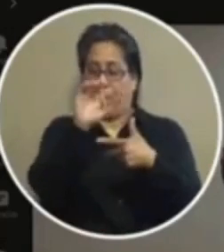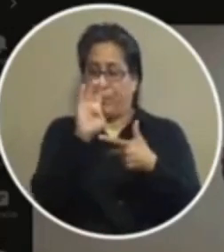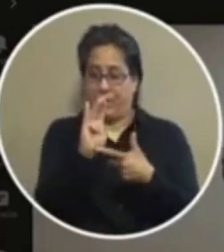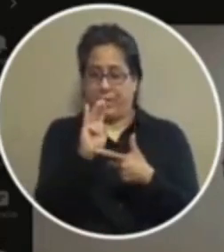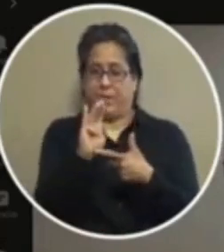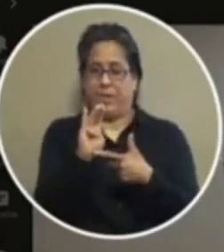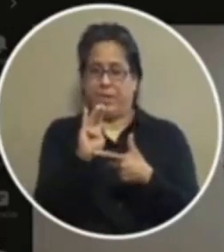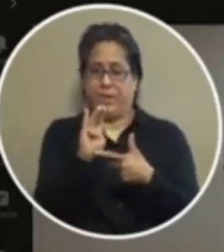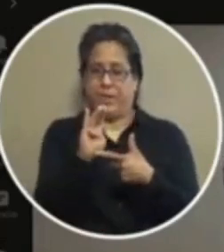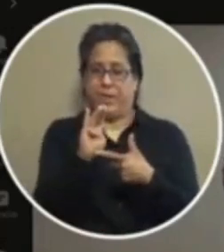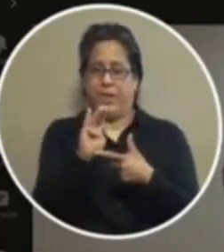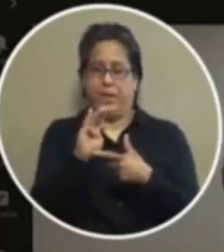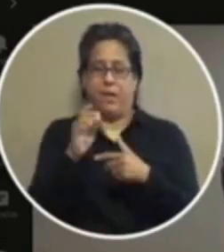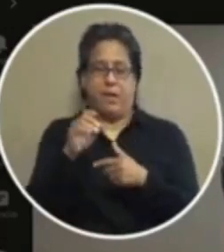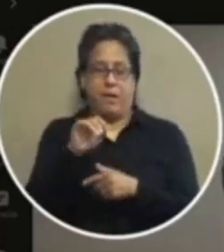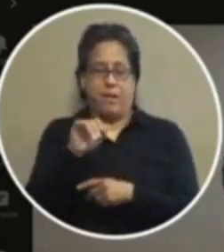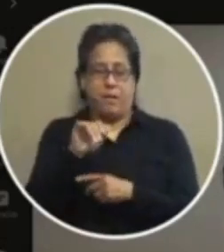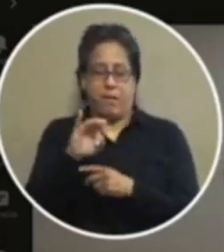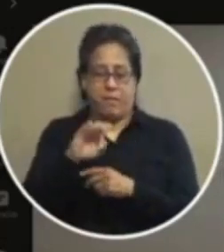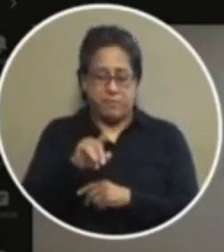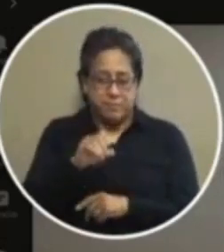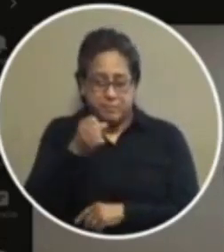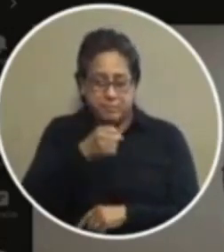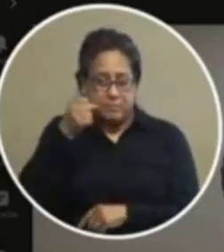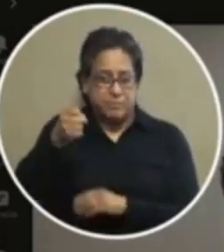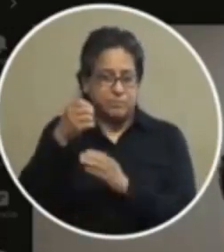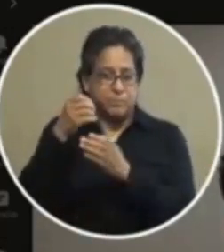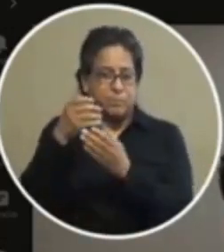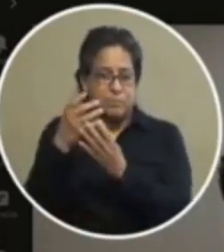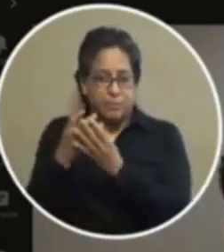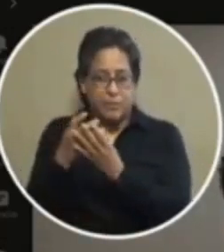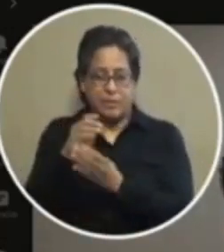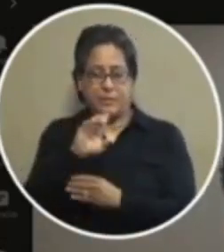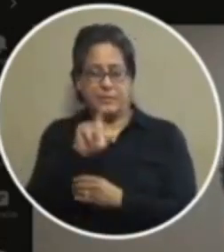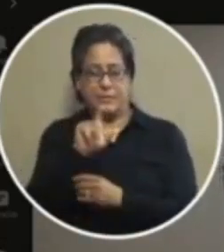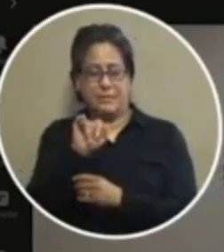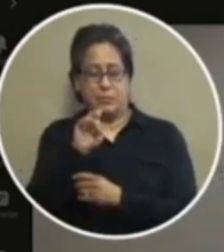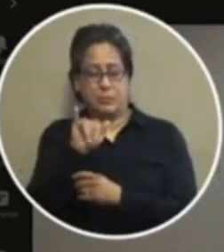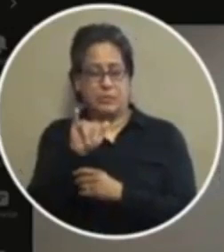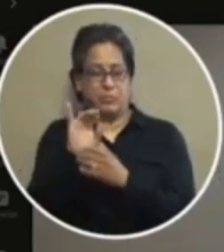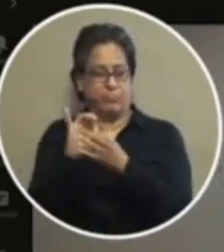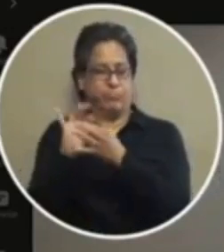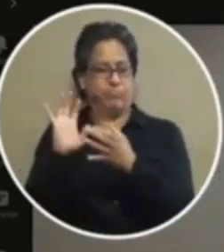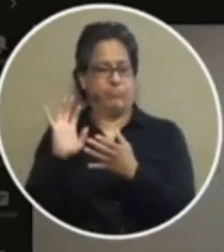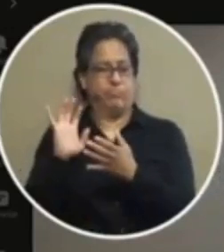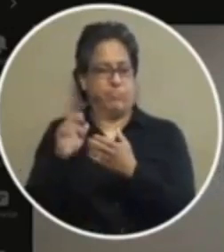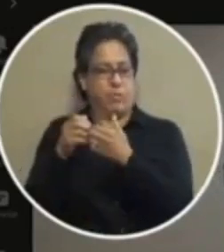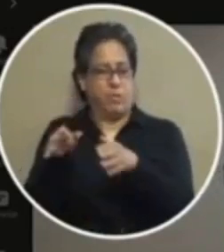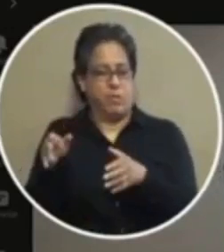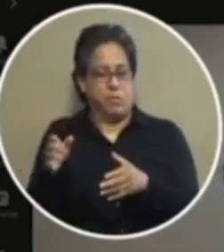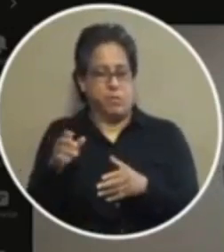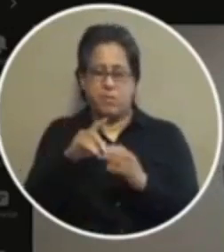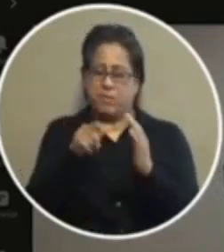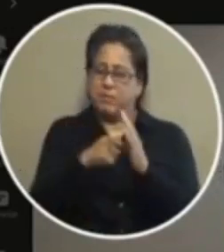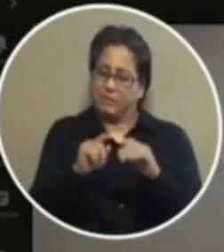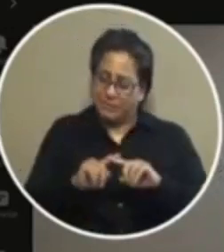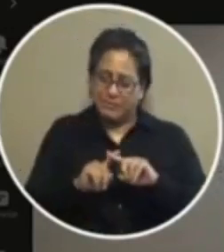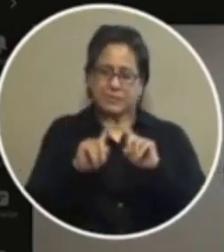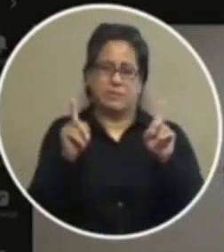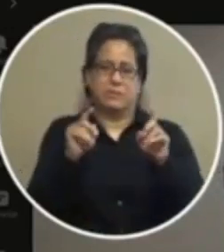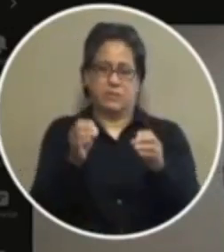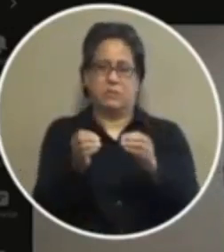where arrest we're going to jail where your liberty could be taken so this is a wholly different offense